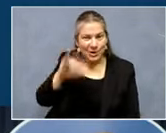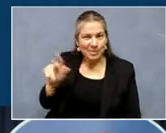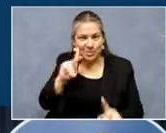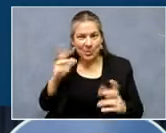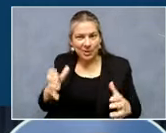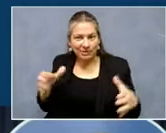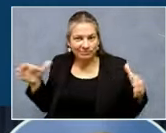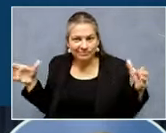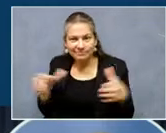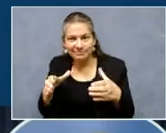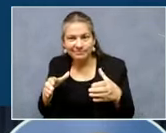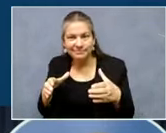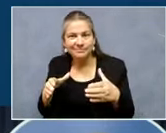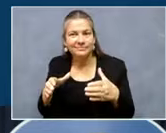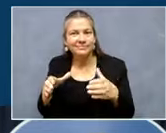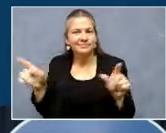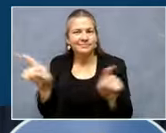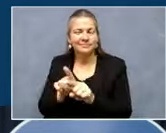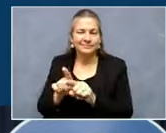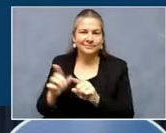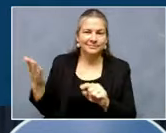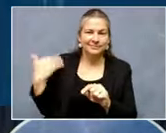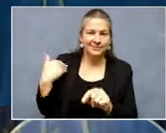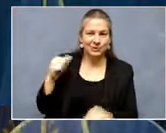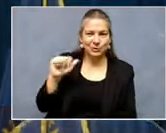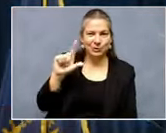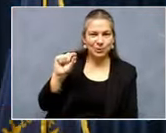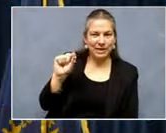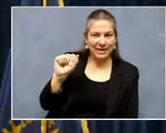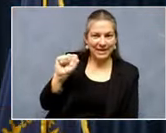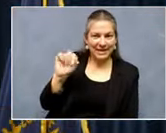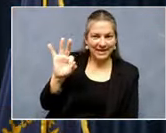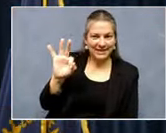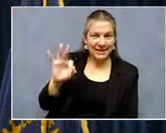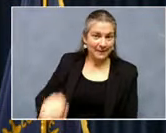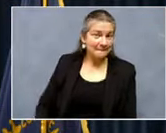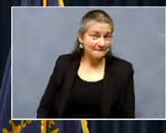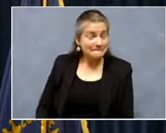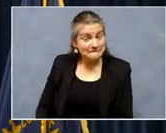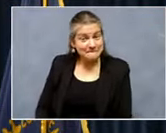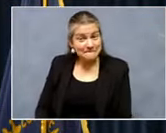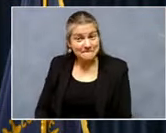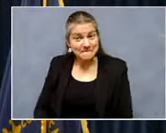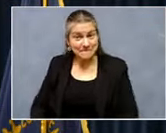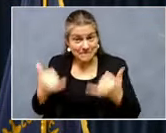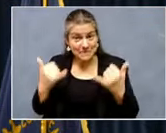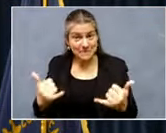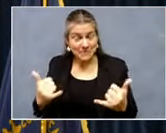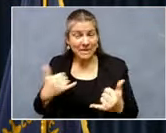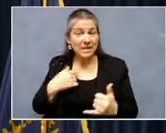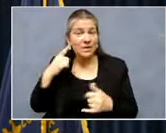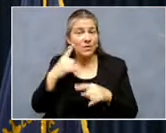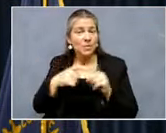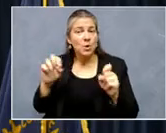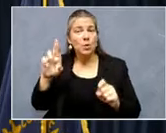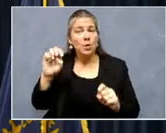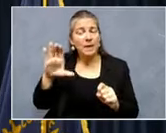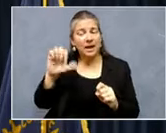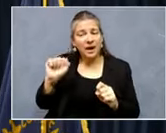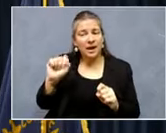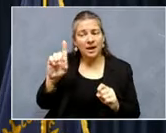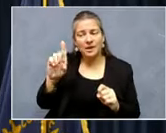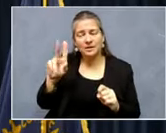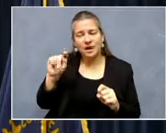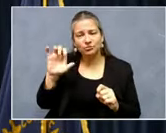did in 2019. All right, today we're going to hear from Rebecca Dutch, PhD professor